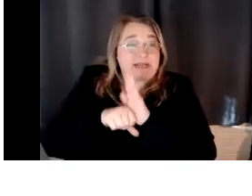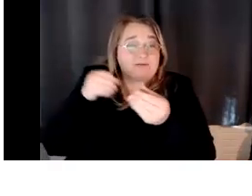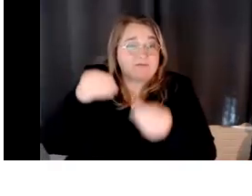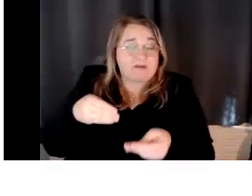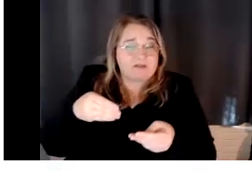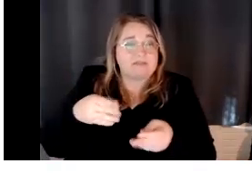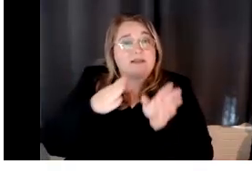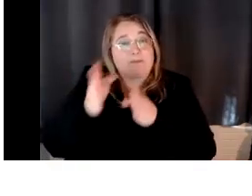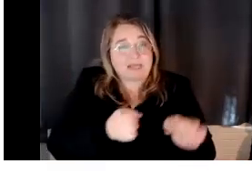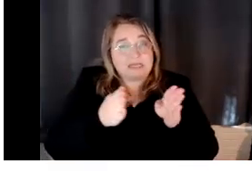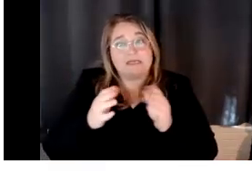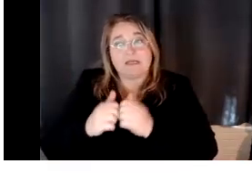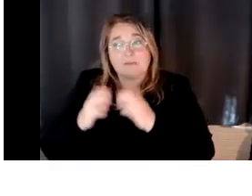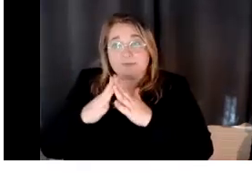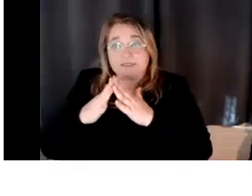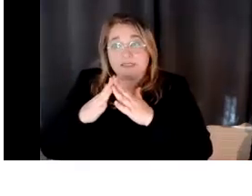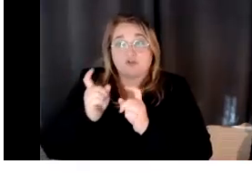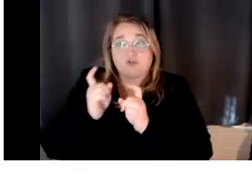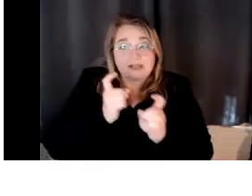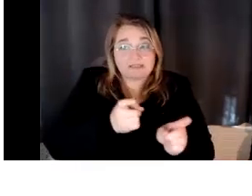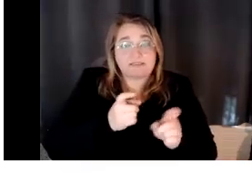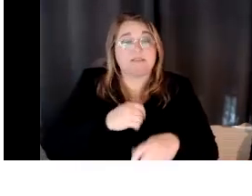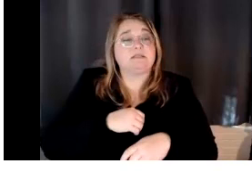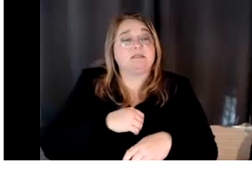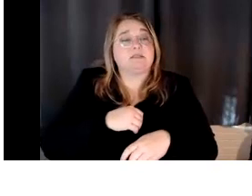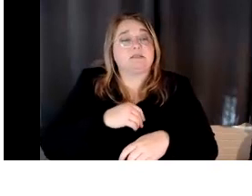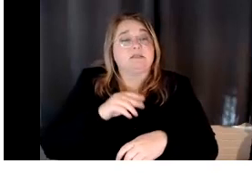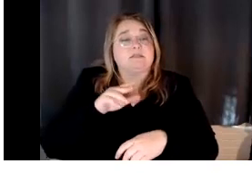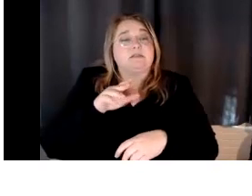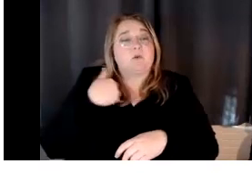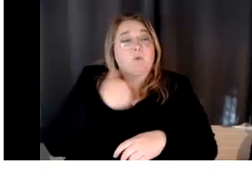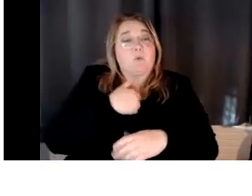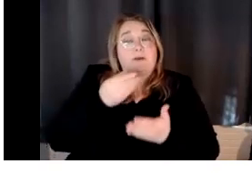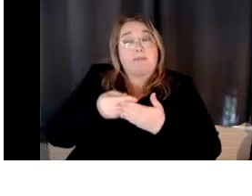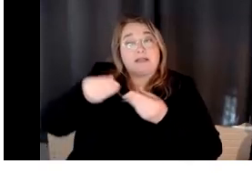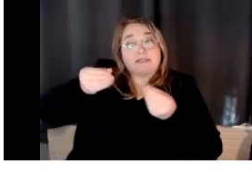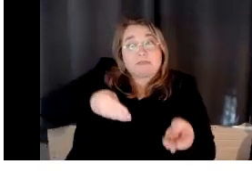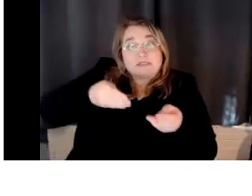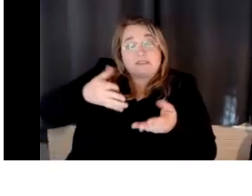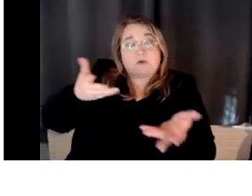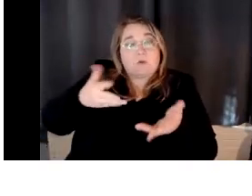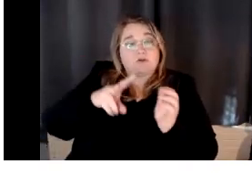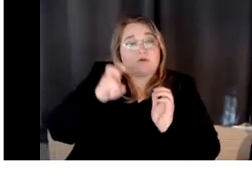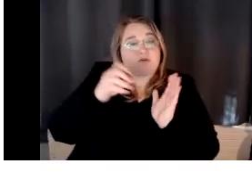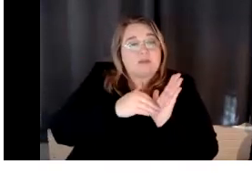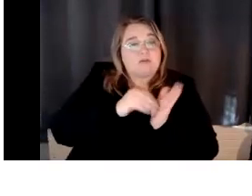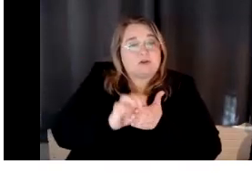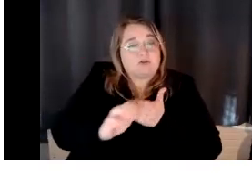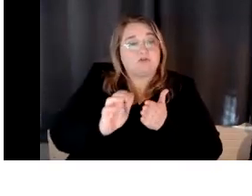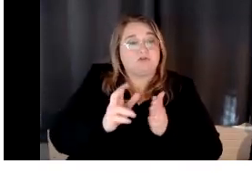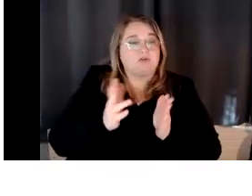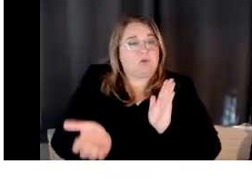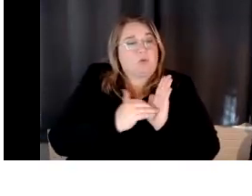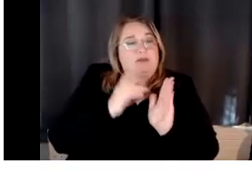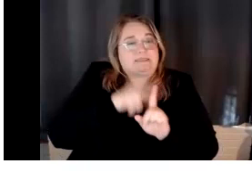for the planning and implementation grant. Um, this is what we're spending the money on the $200,000 reassigned time for me to